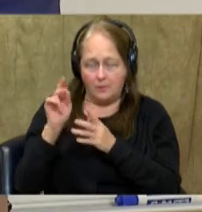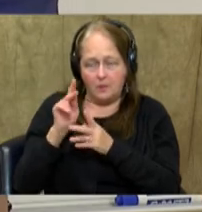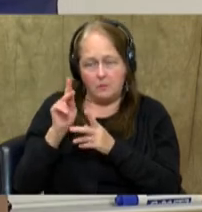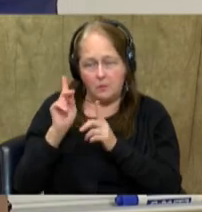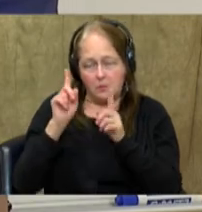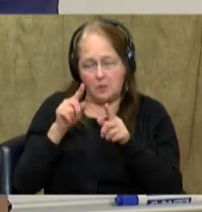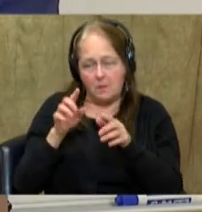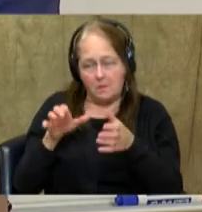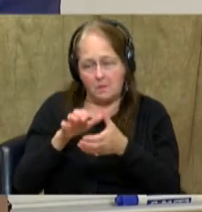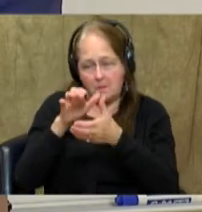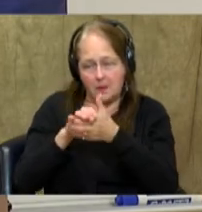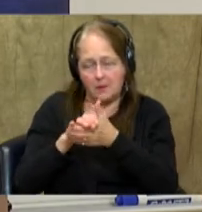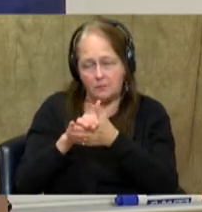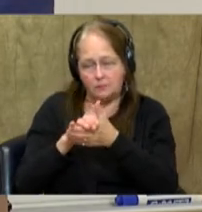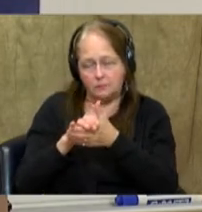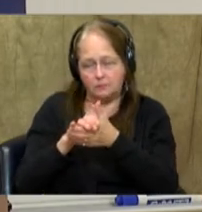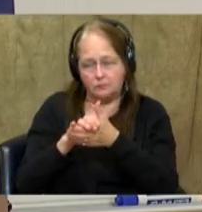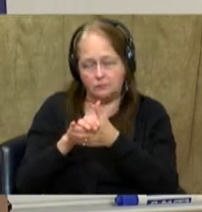destination.